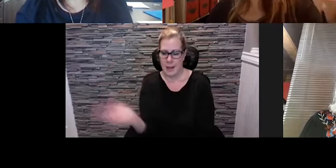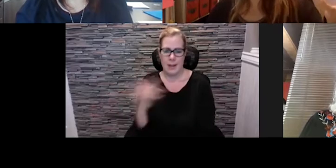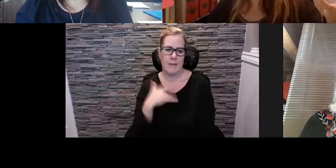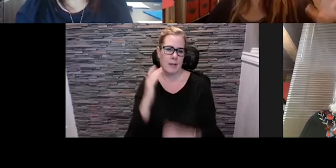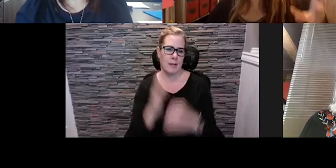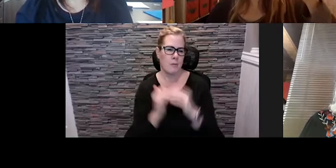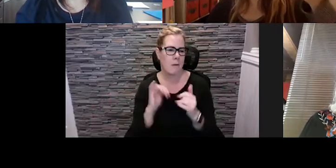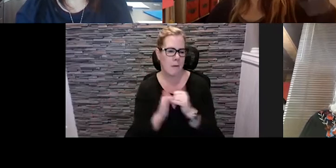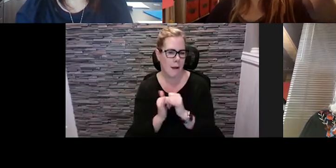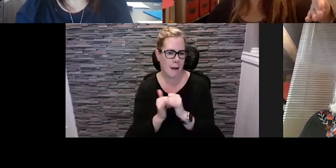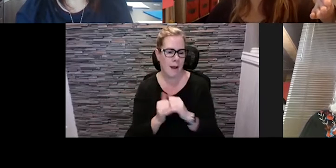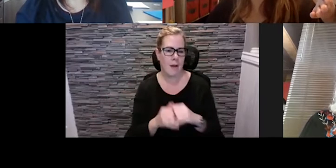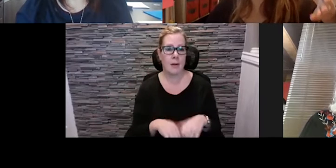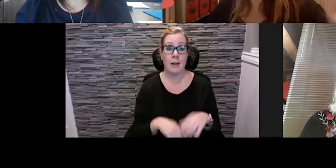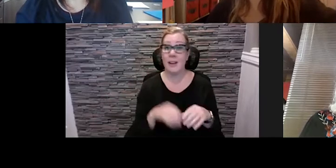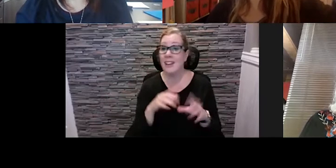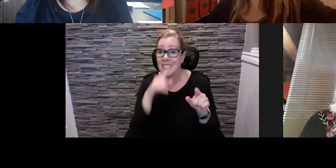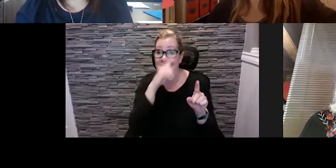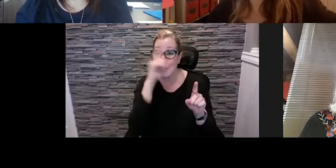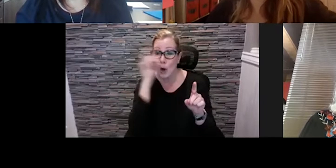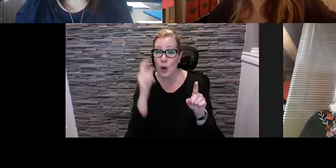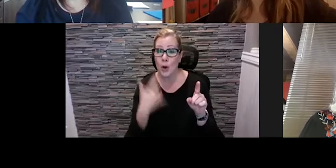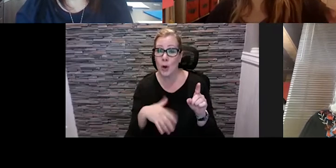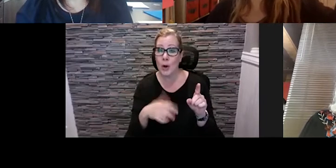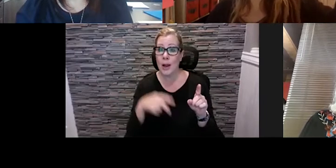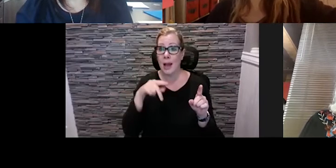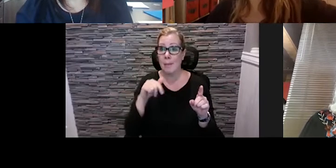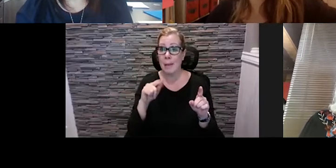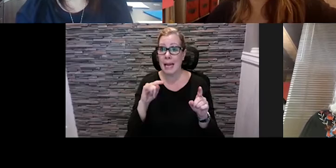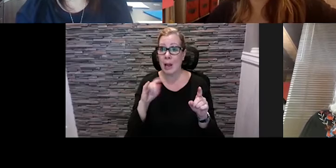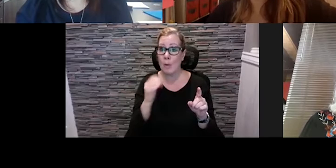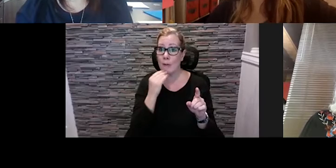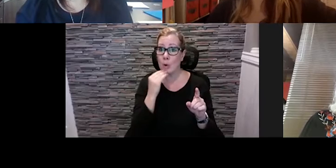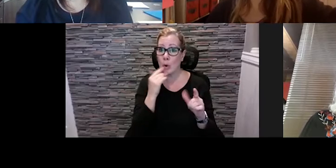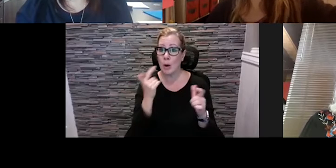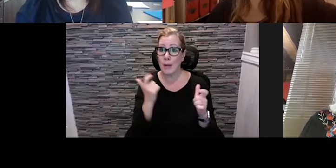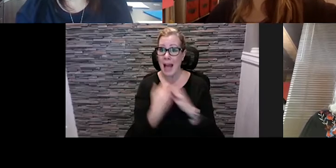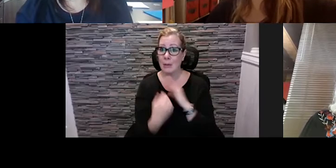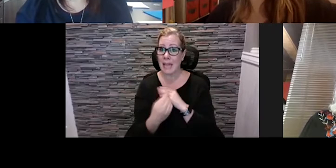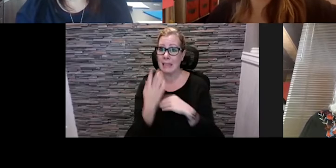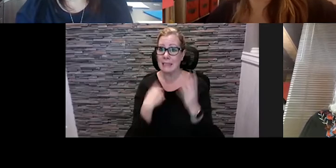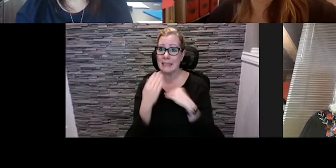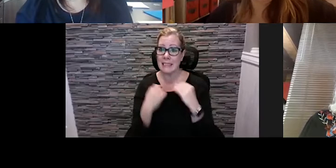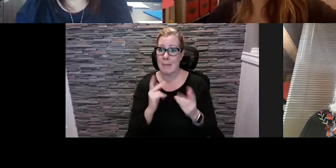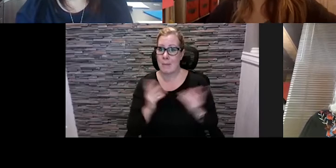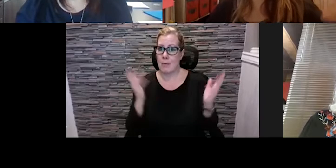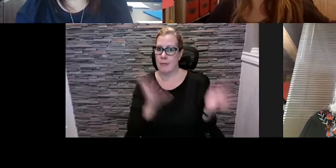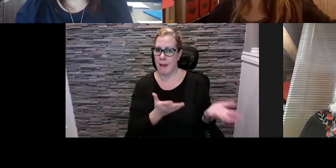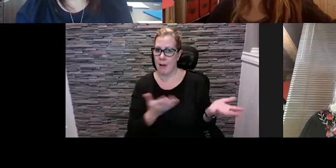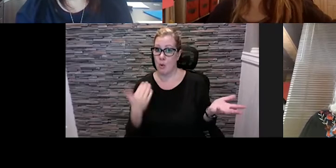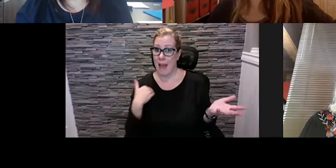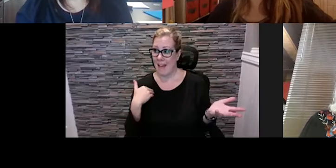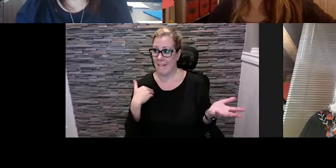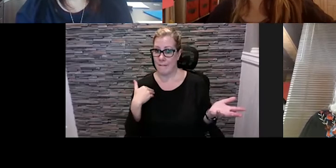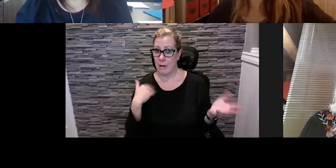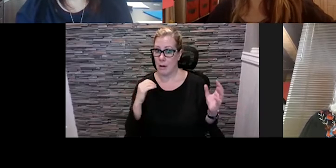in the summertime those patios are extended and there's people there you have a captive audience how do